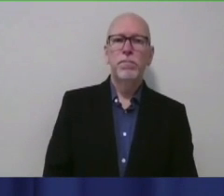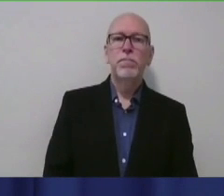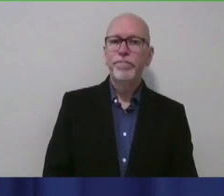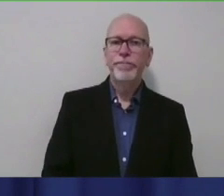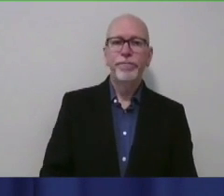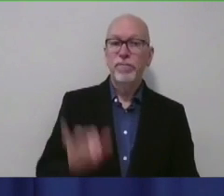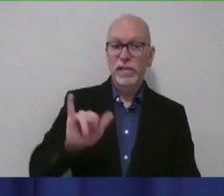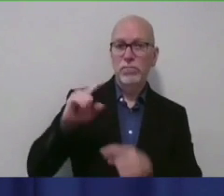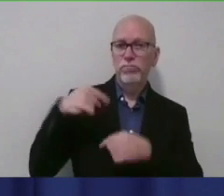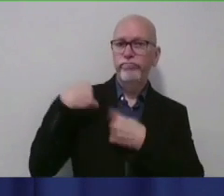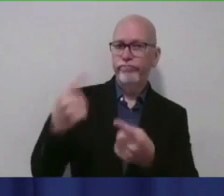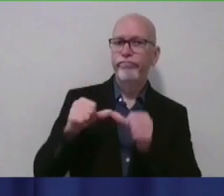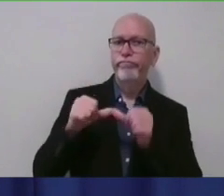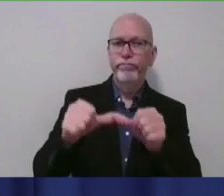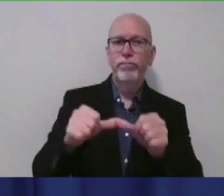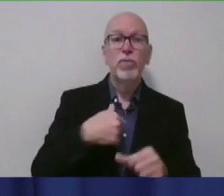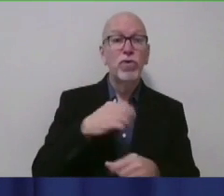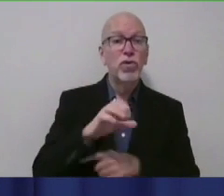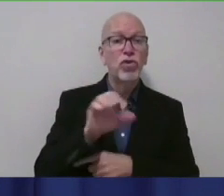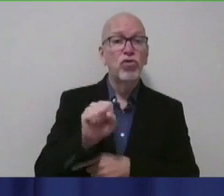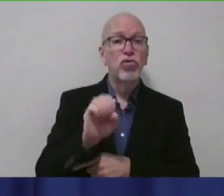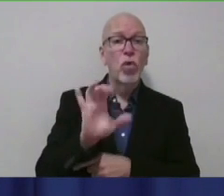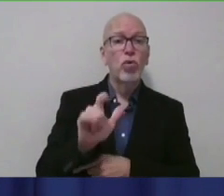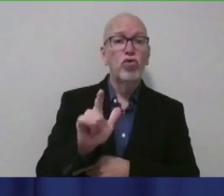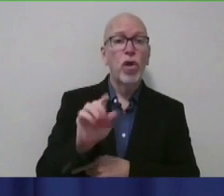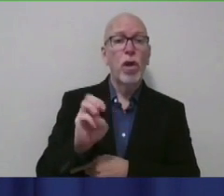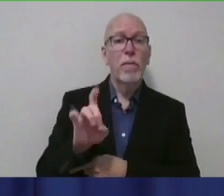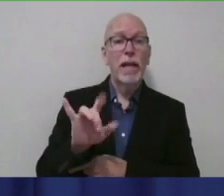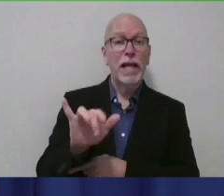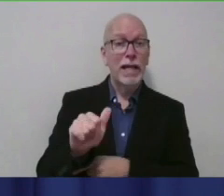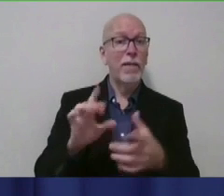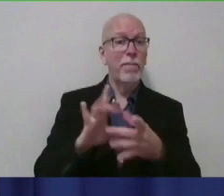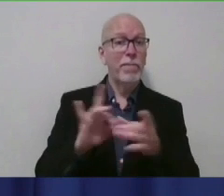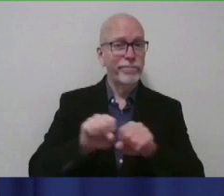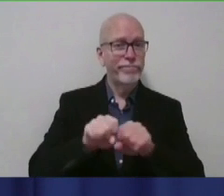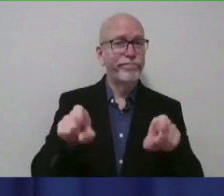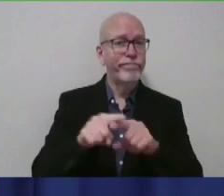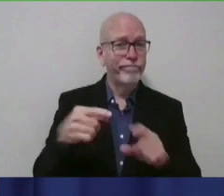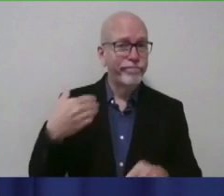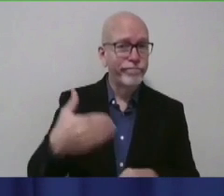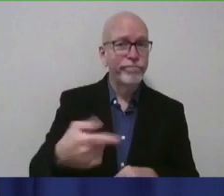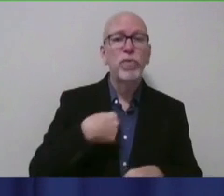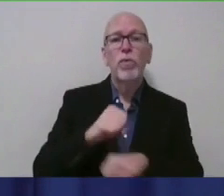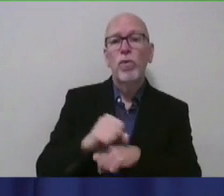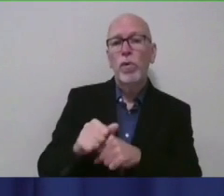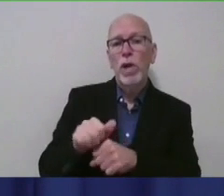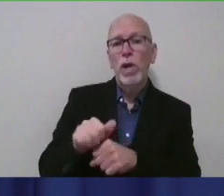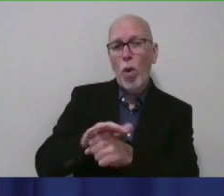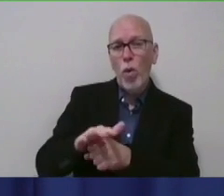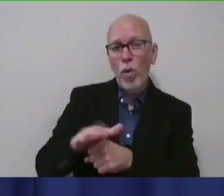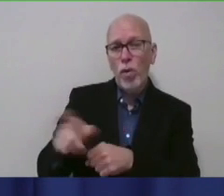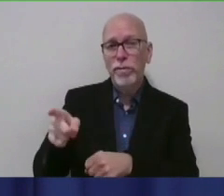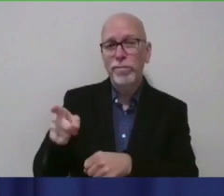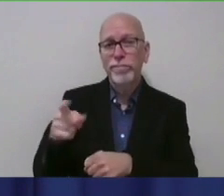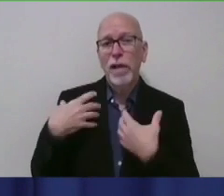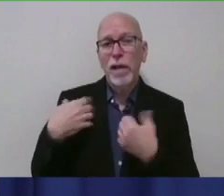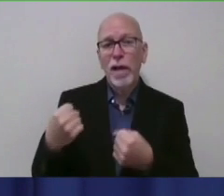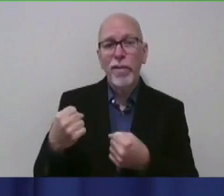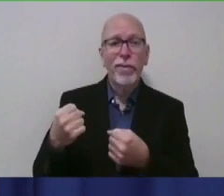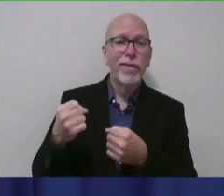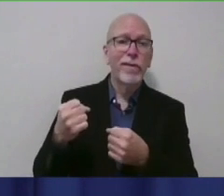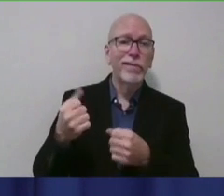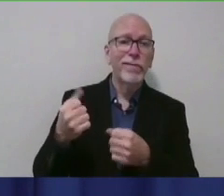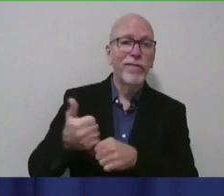We do social media messaging on a regular basis, like I said, working with local officials, local leaders in the community.